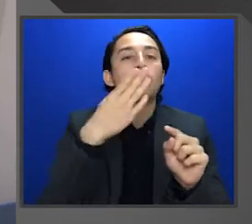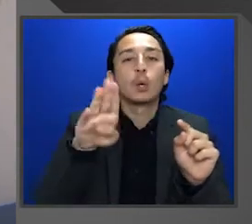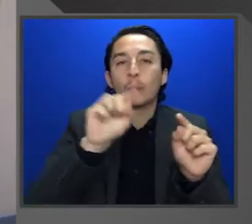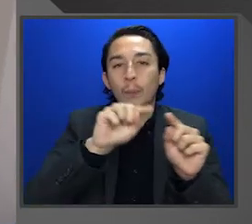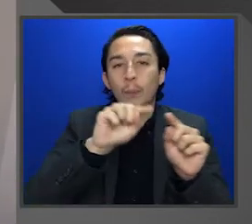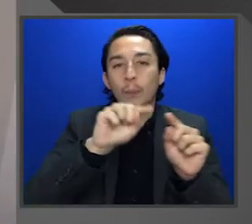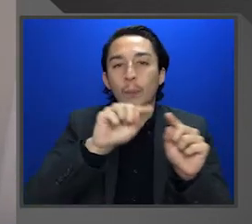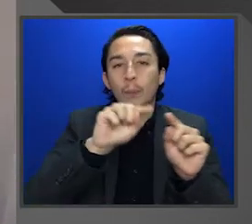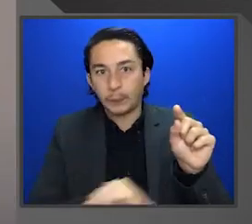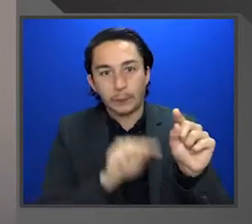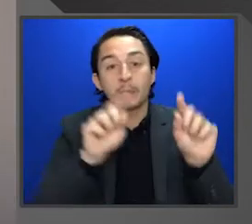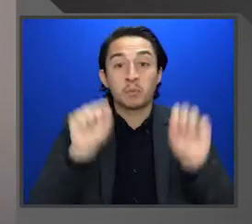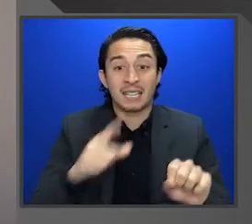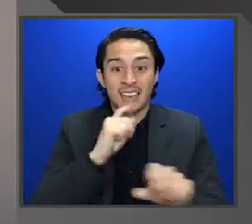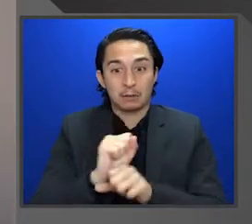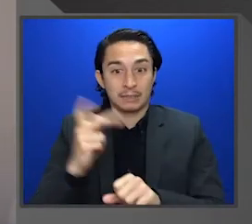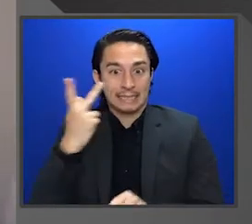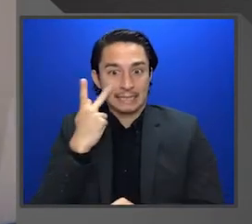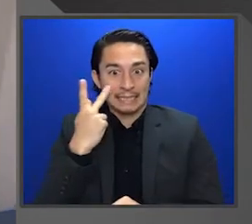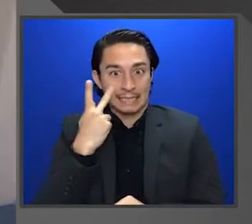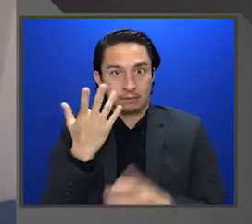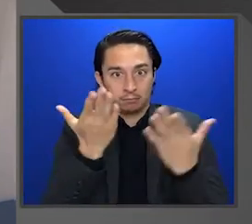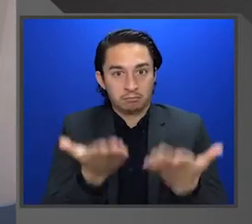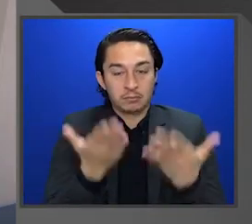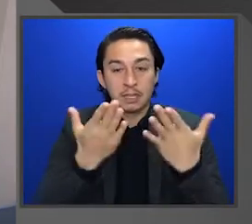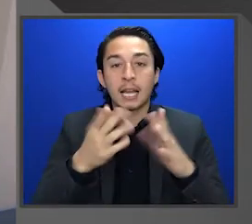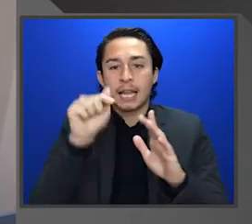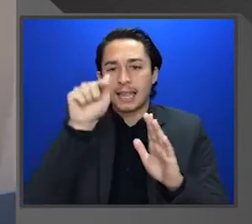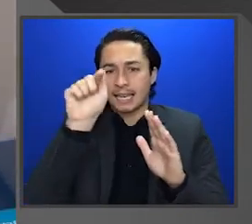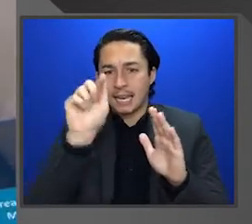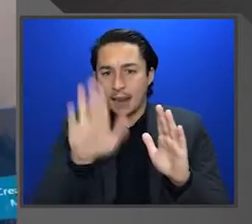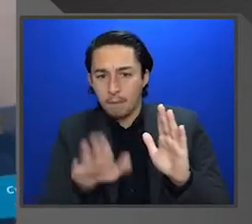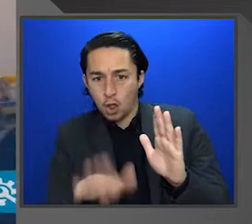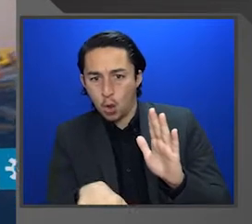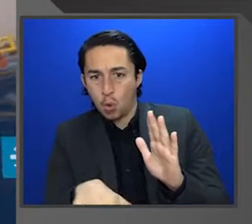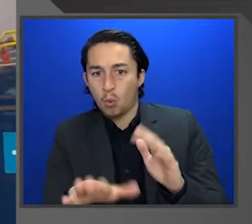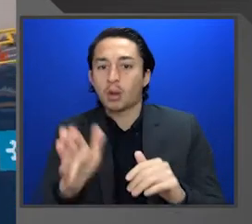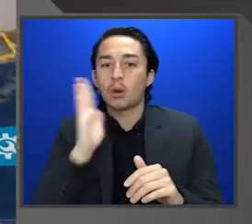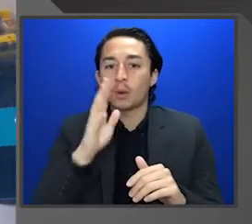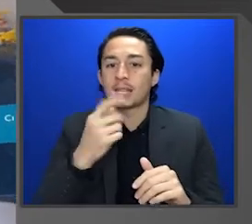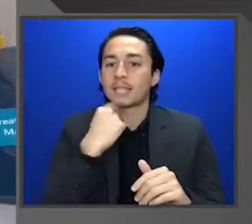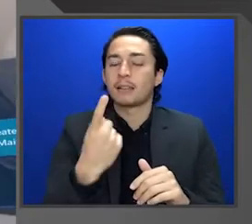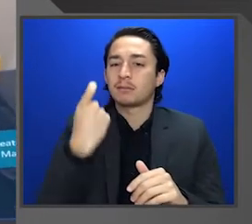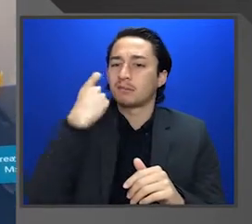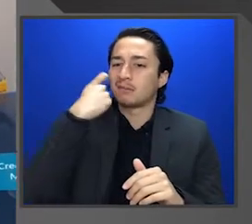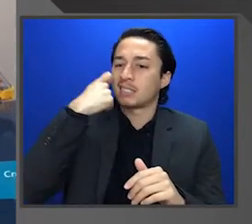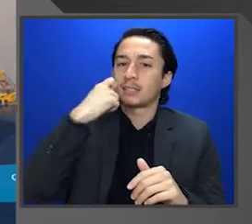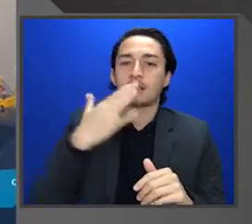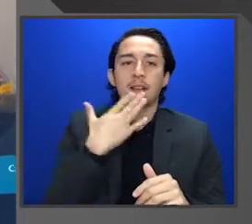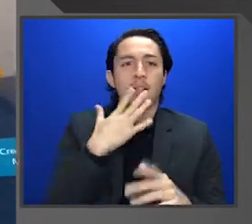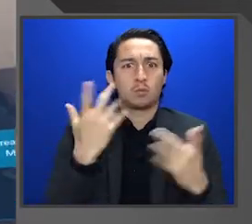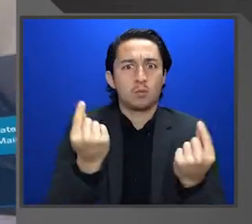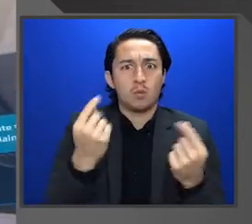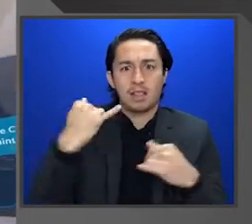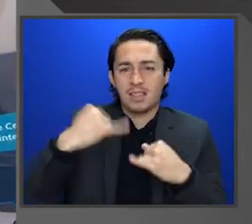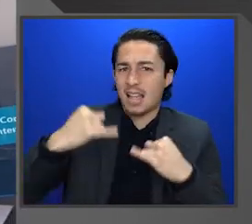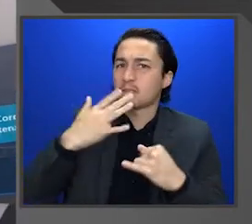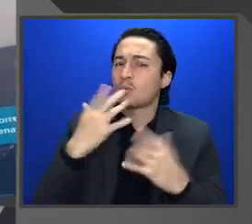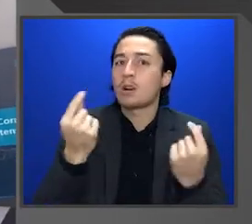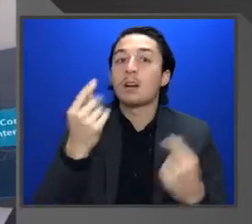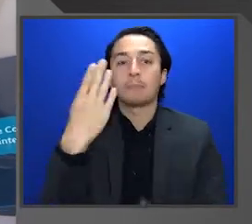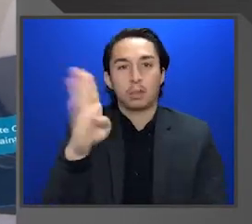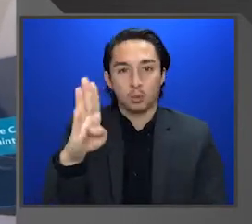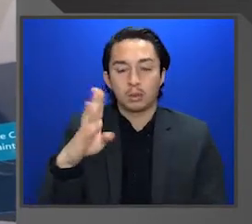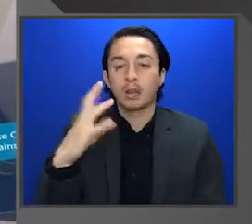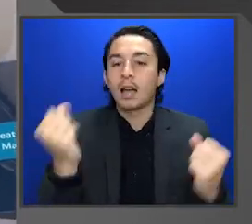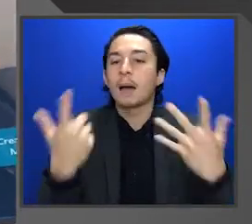you can actually see that down below. It will tell you again, what was the last color blue, how